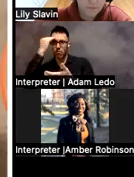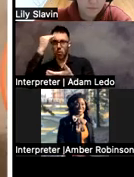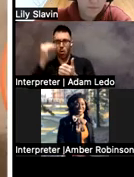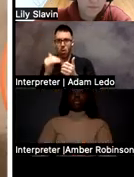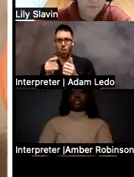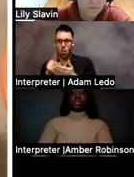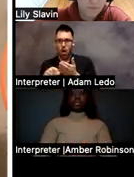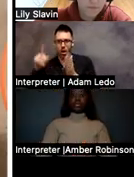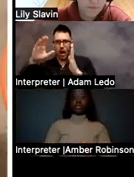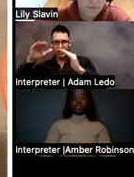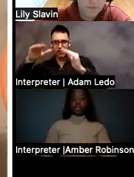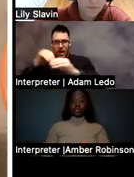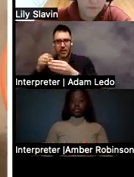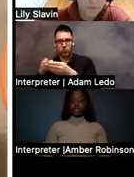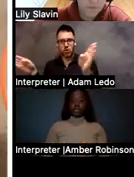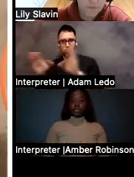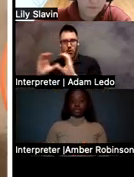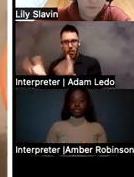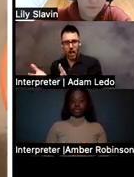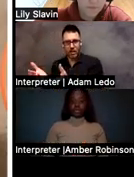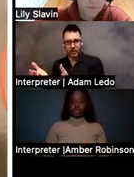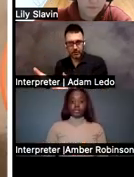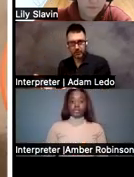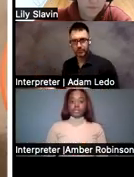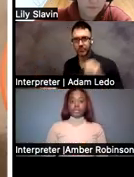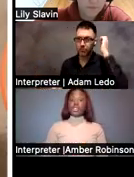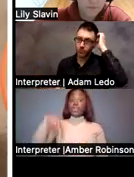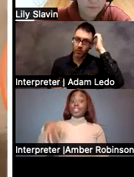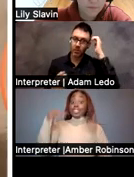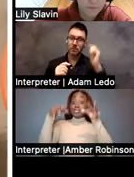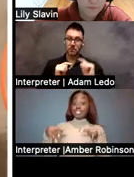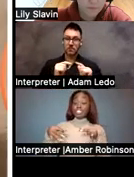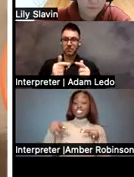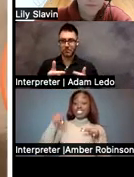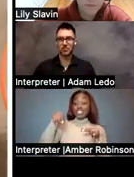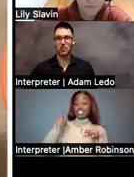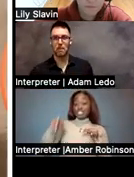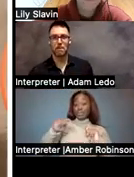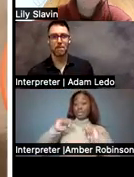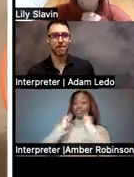And so this decision about where to be placed should be a team decision.